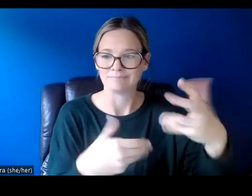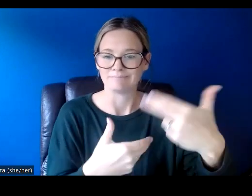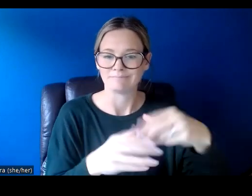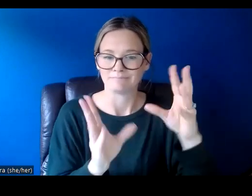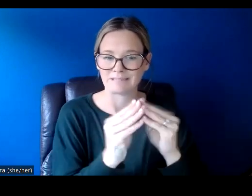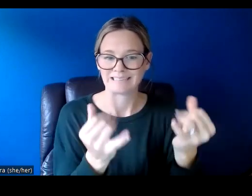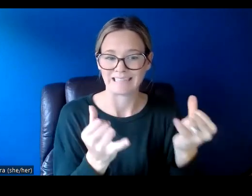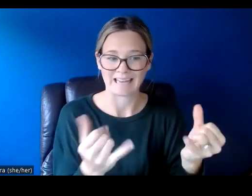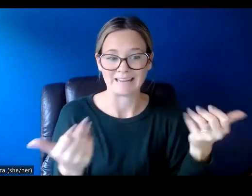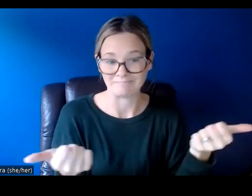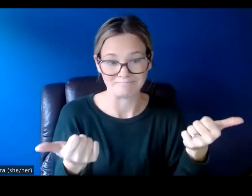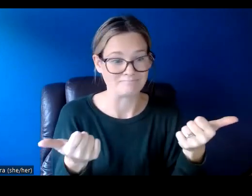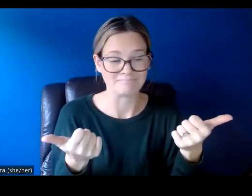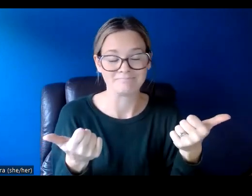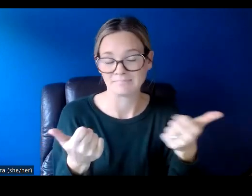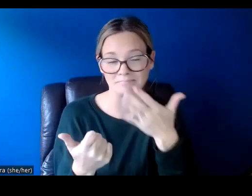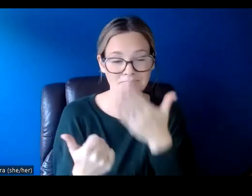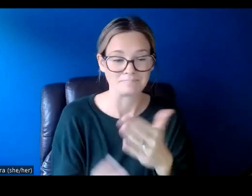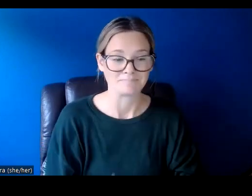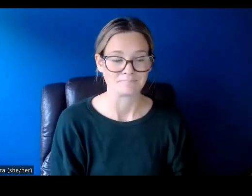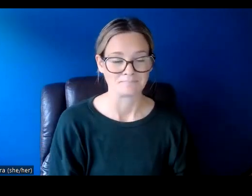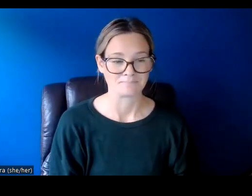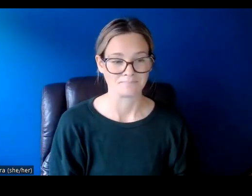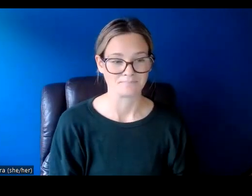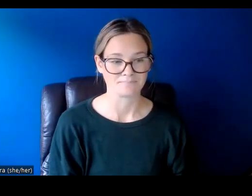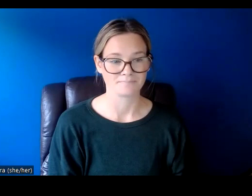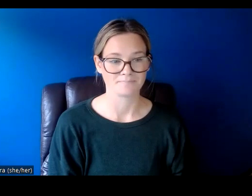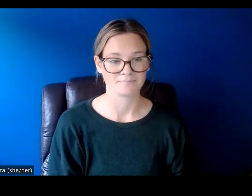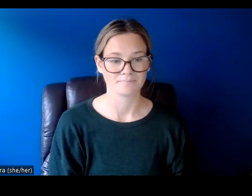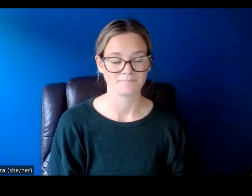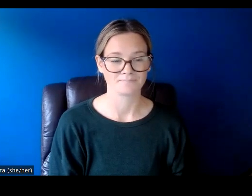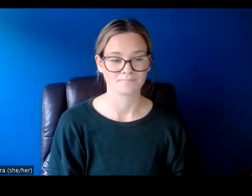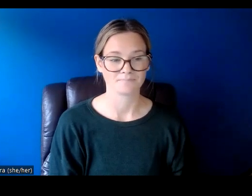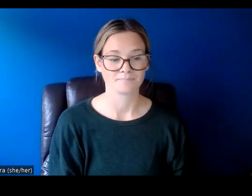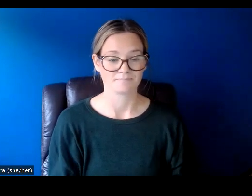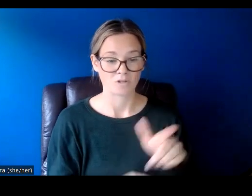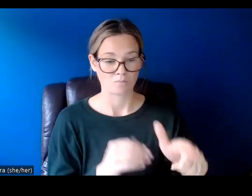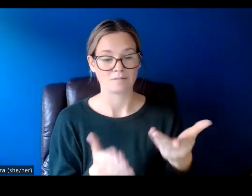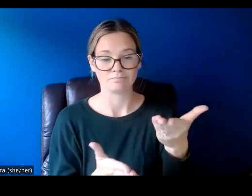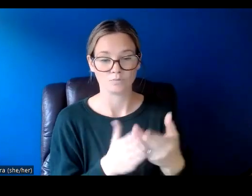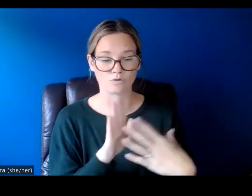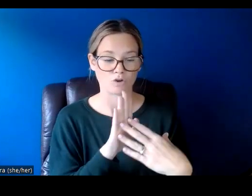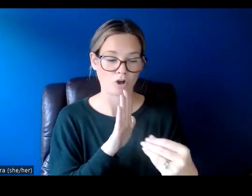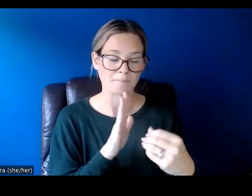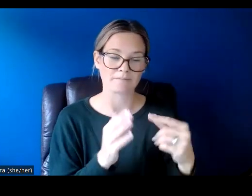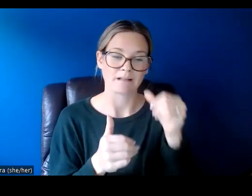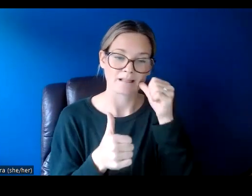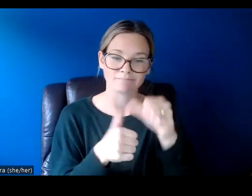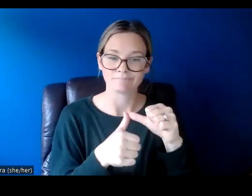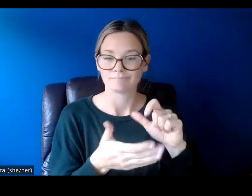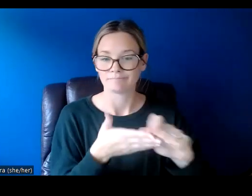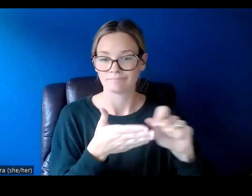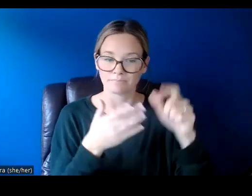you guys are head of the line. A copy of a written agreement or letter of commitment with the association